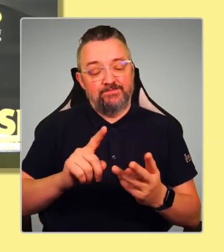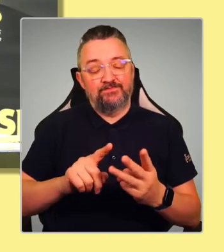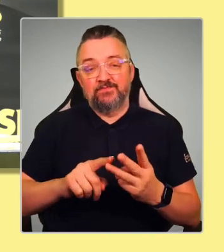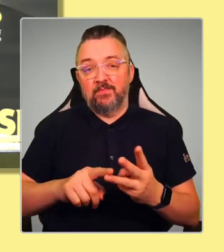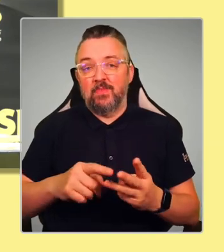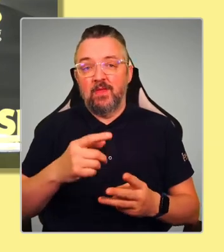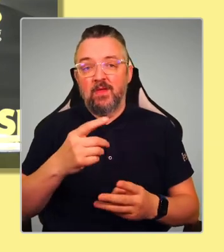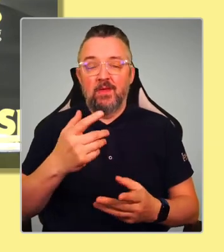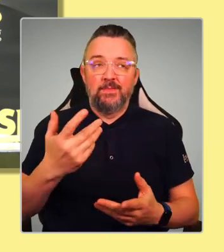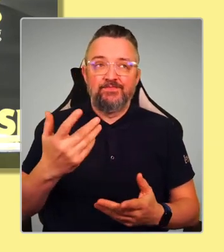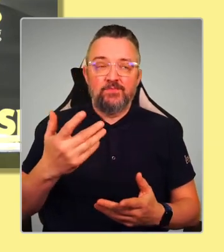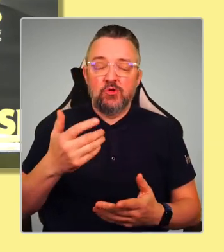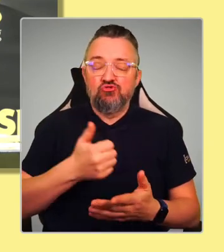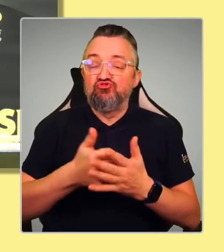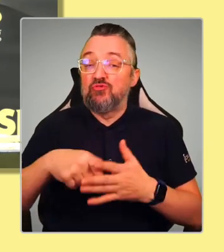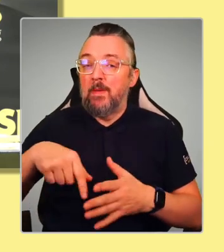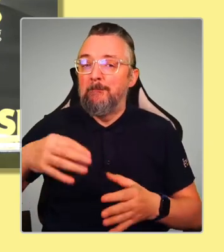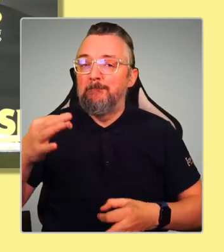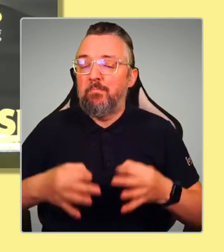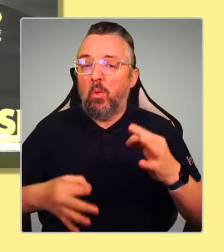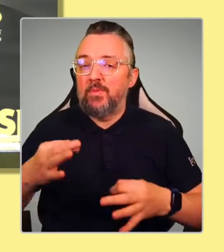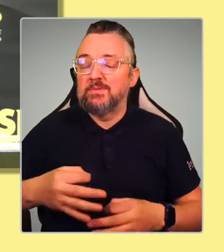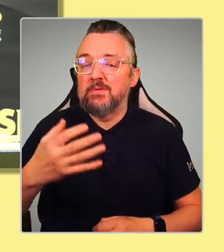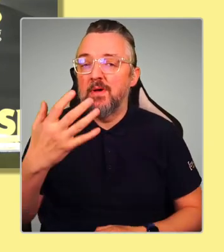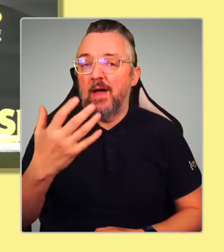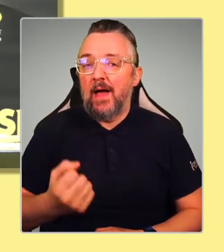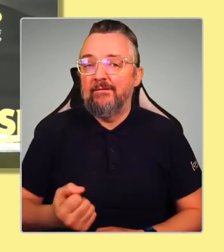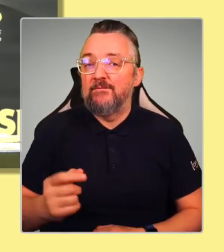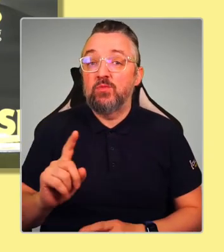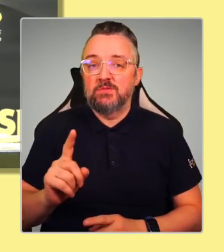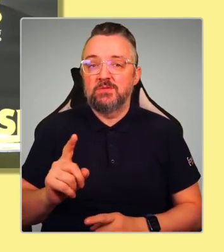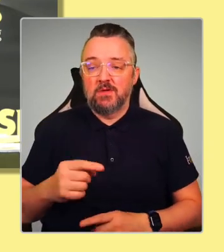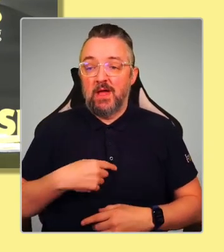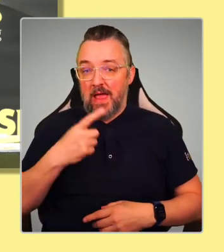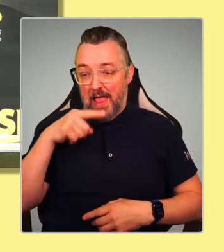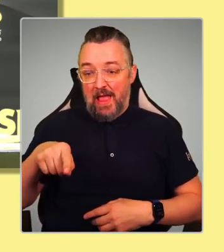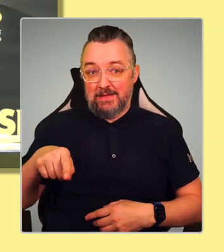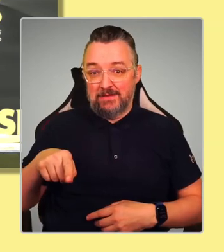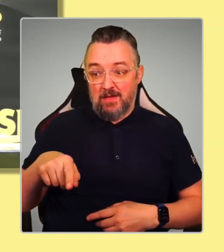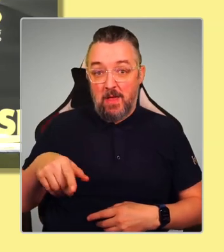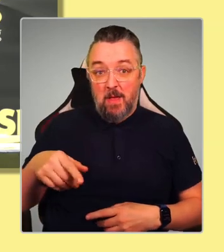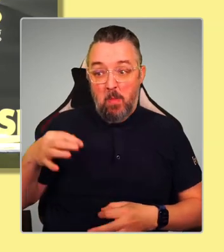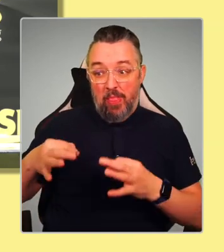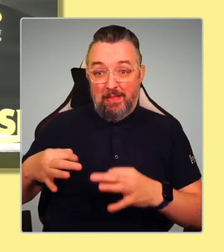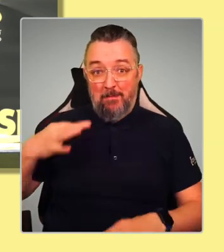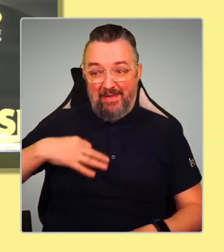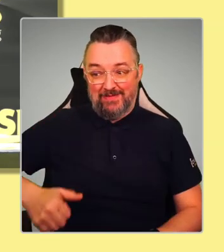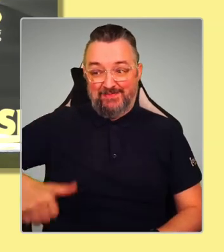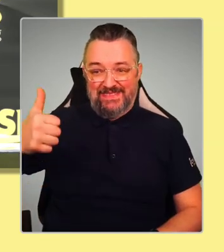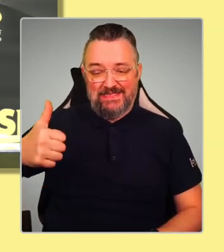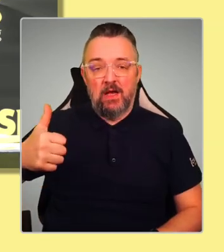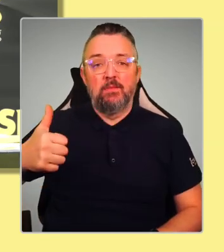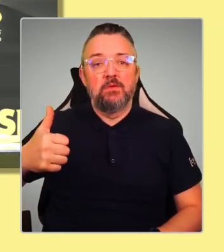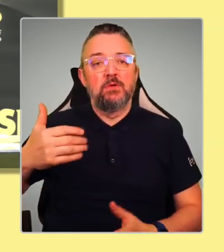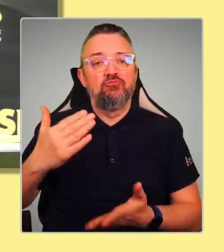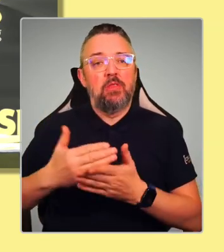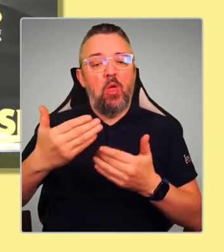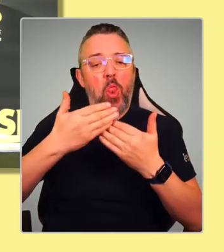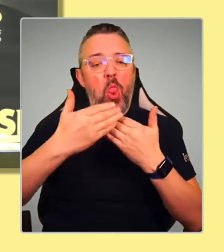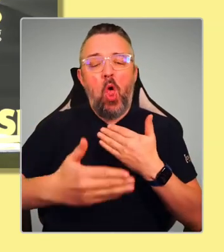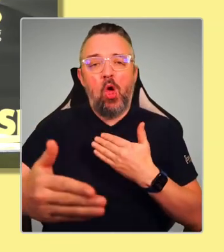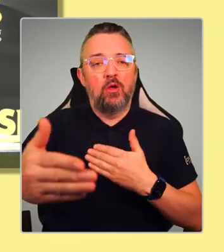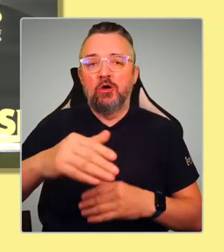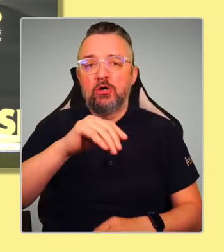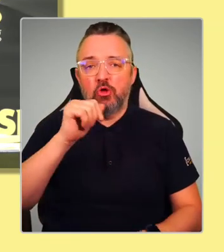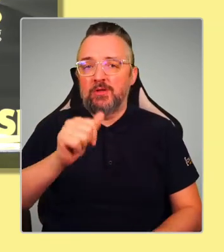there's often something you can do that will give you a quick hit politically now, but it might not be good for the country long term. And I always tried